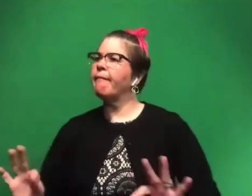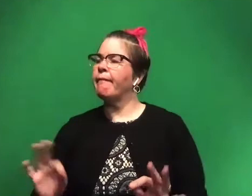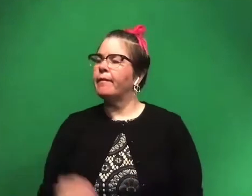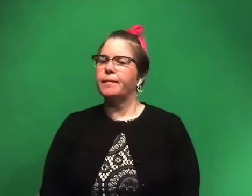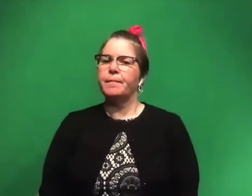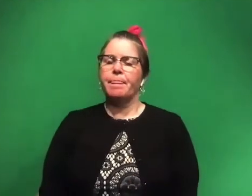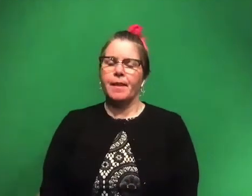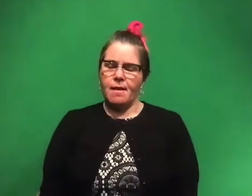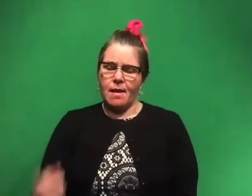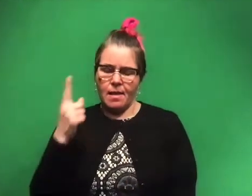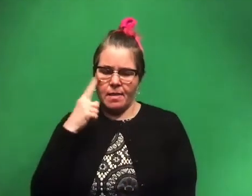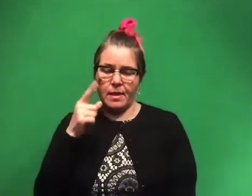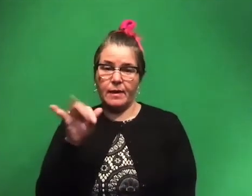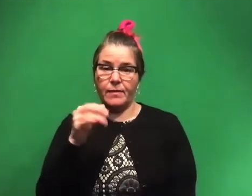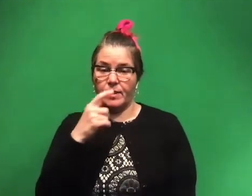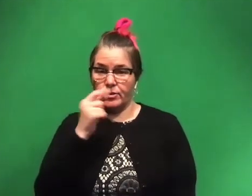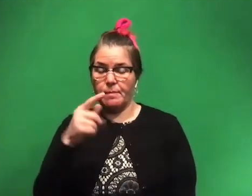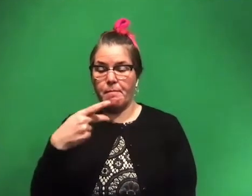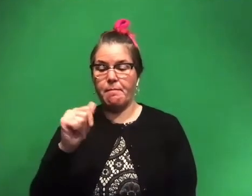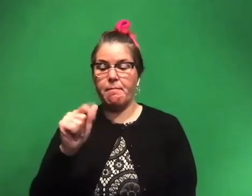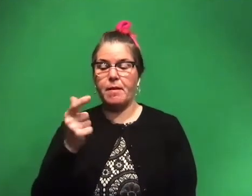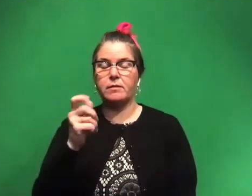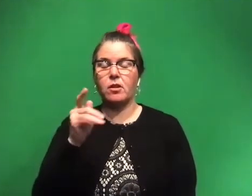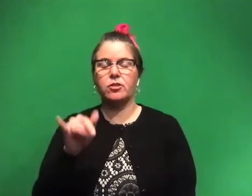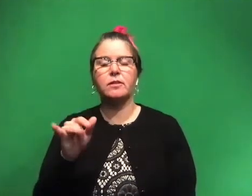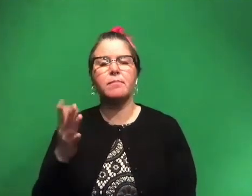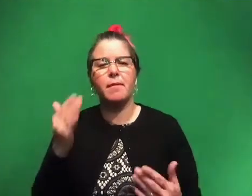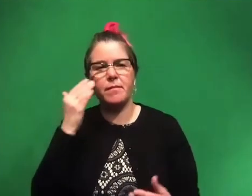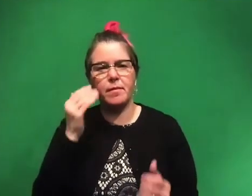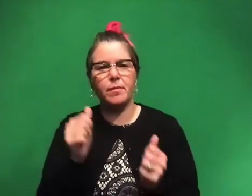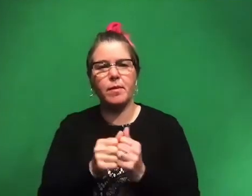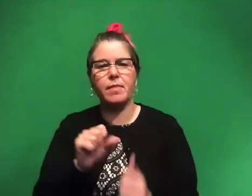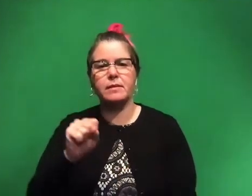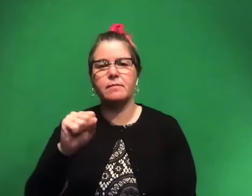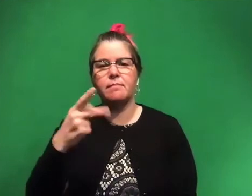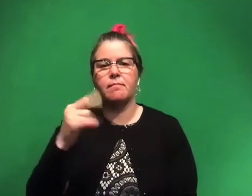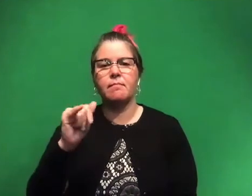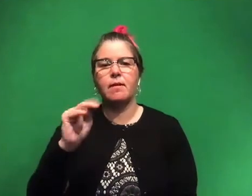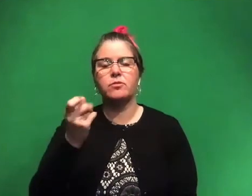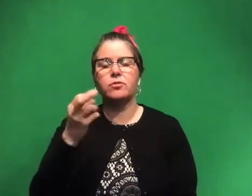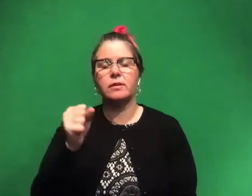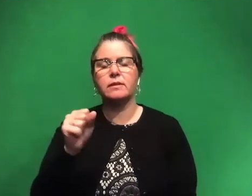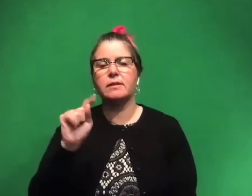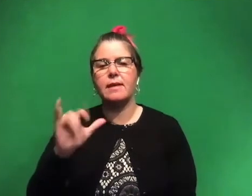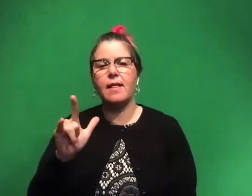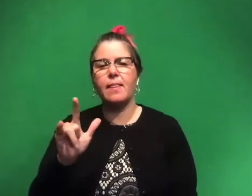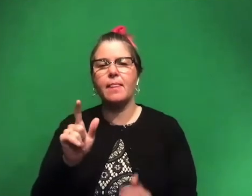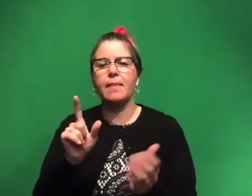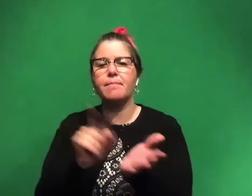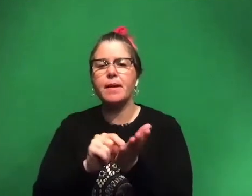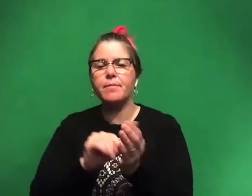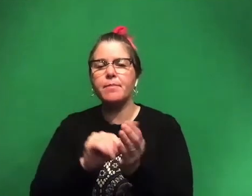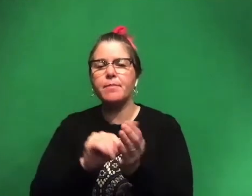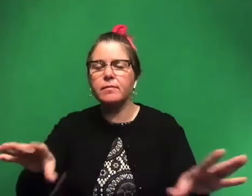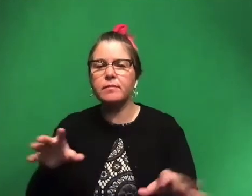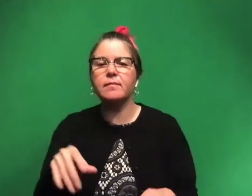I think a lot of you, if you're interested in paleontology are probably familiar with that Spinosaurus tail paper that came out. There were actually a lot